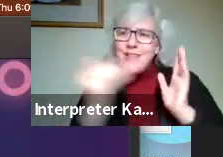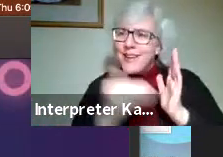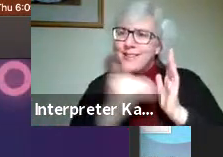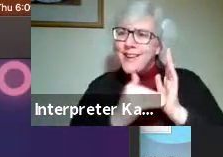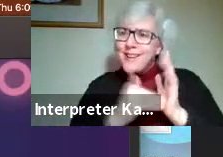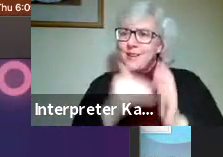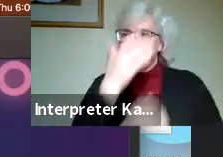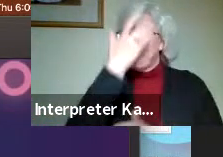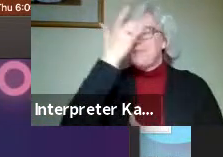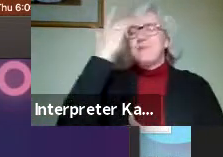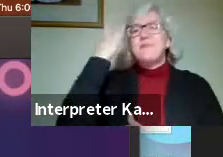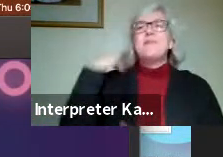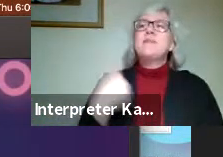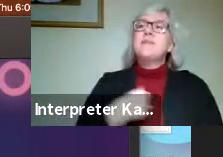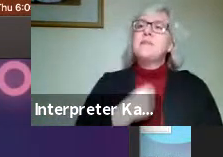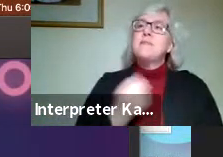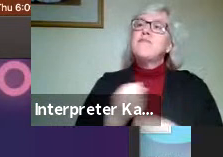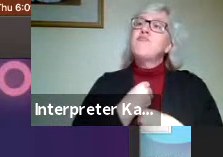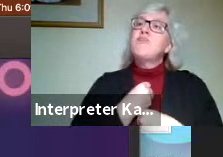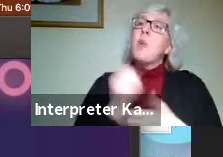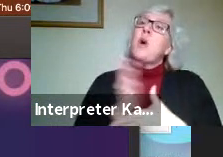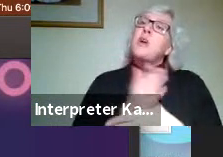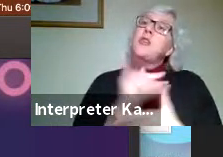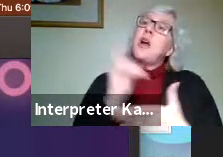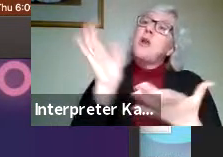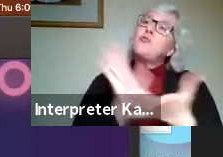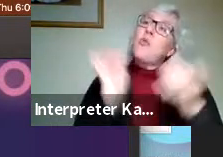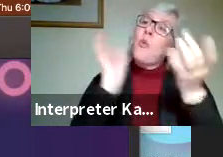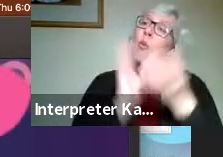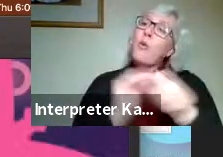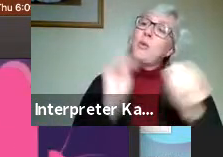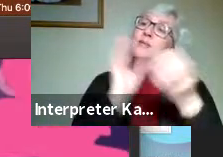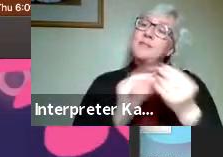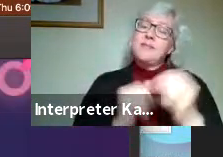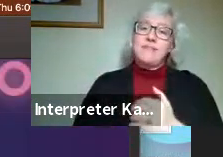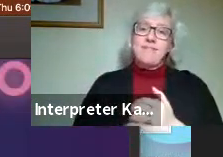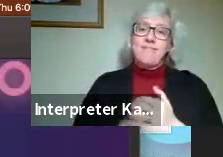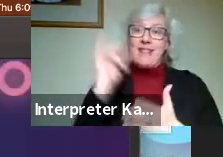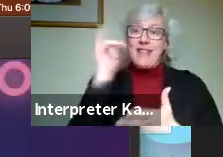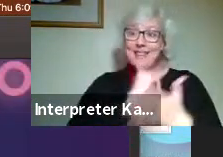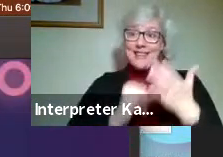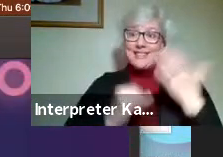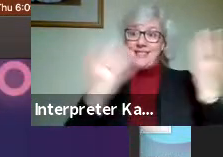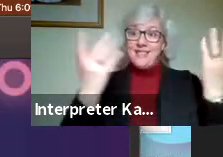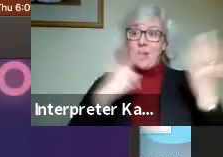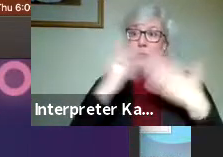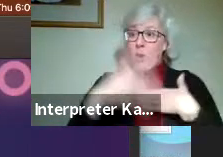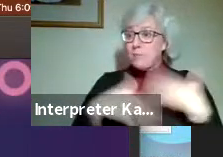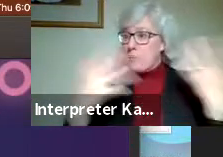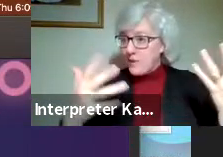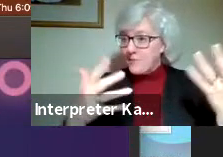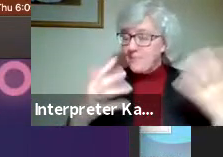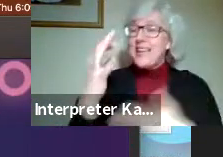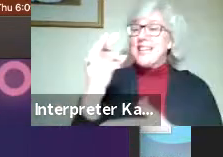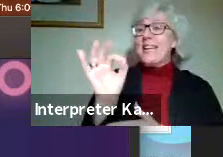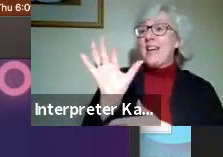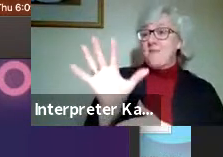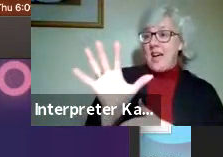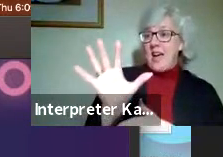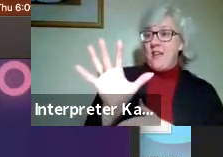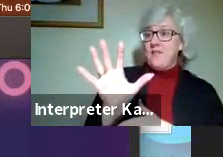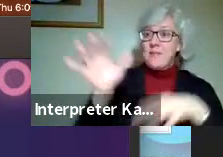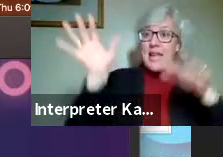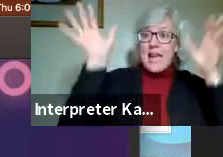also want to share with you a little bit about how we got to this point. The design program started in 1995 on the